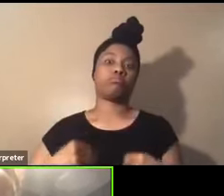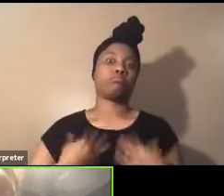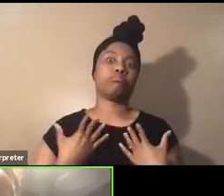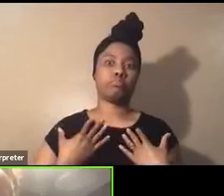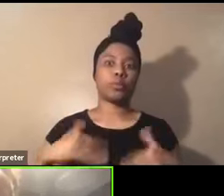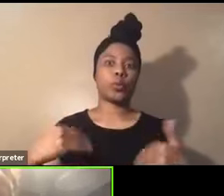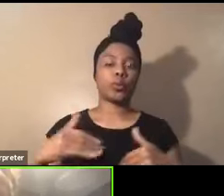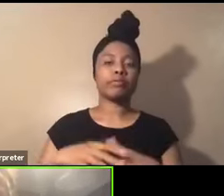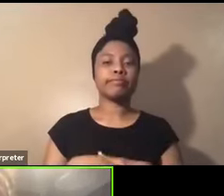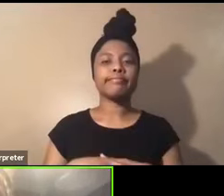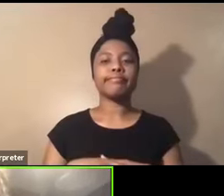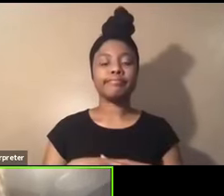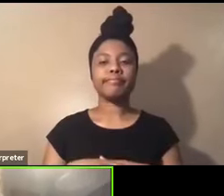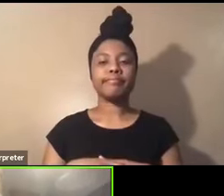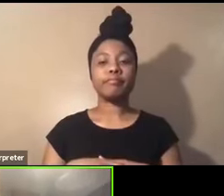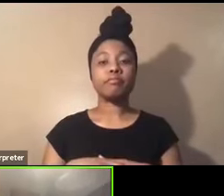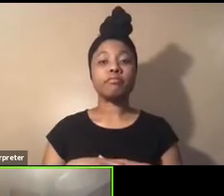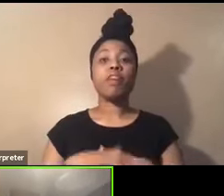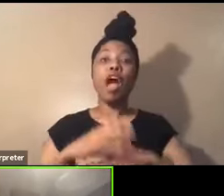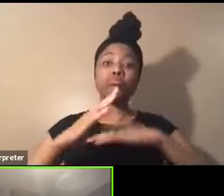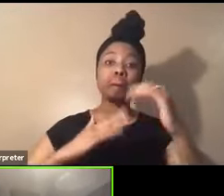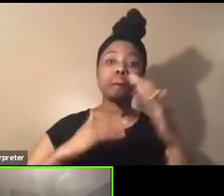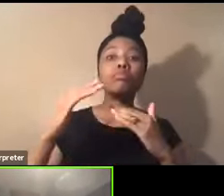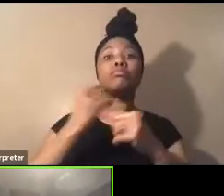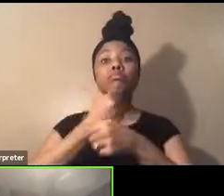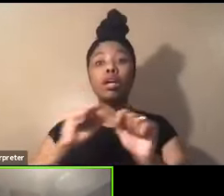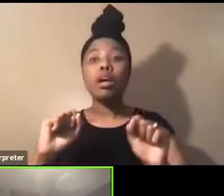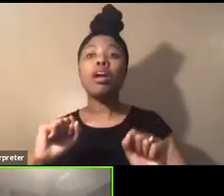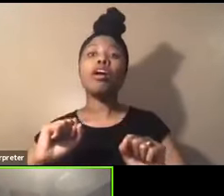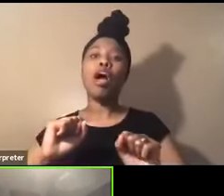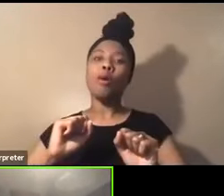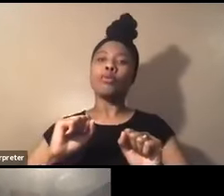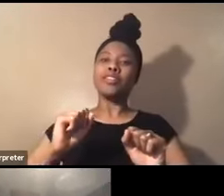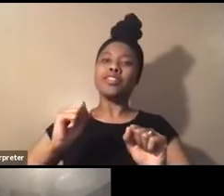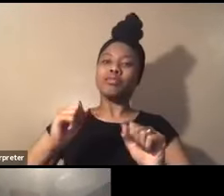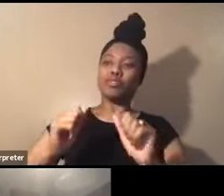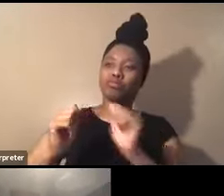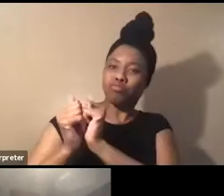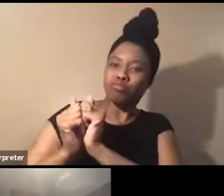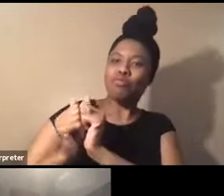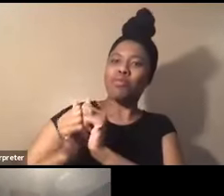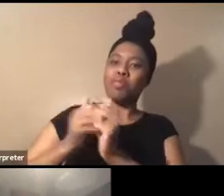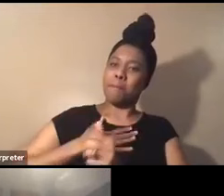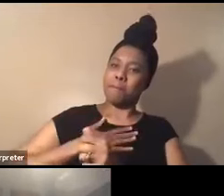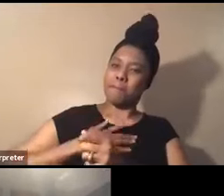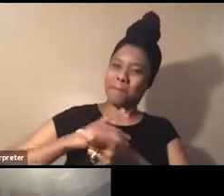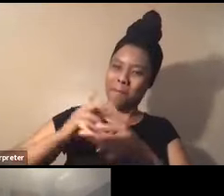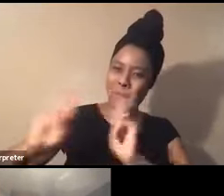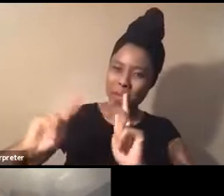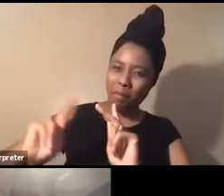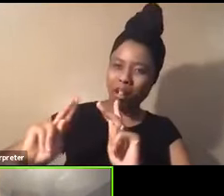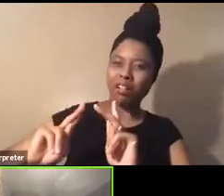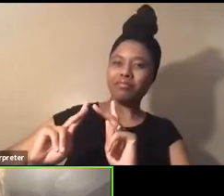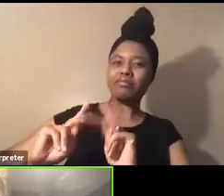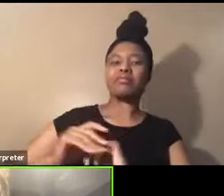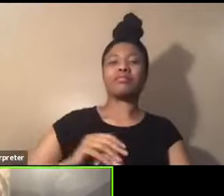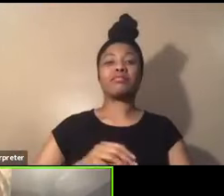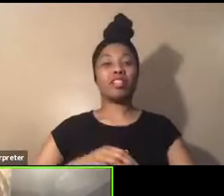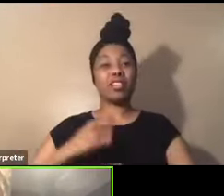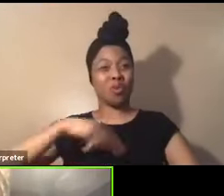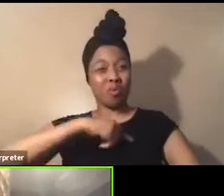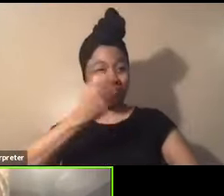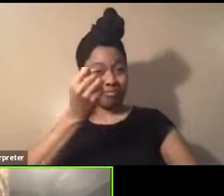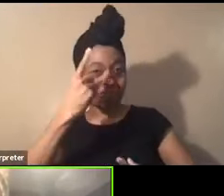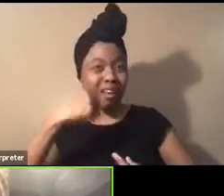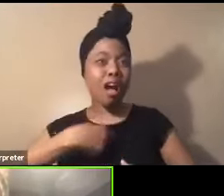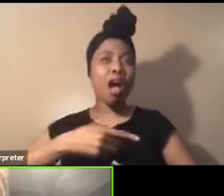you know, I was not only comfortable and safe, you know, I was with my people. Right. And, you know, we have to understand that, you know, we hear about